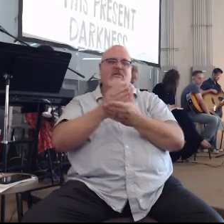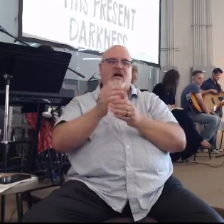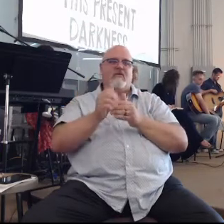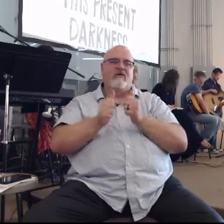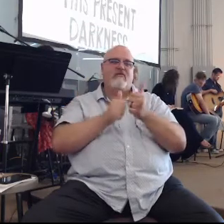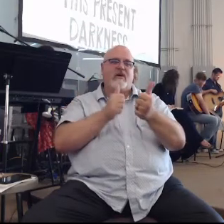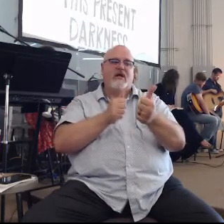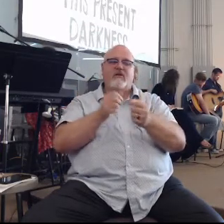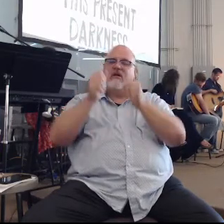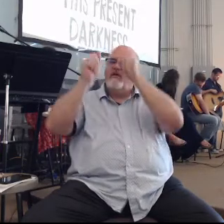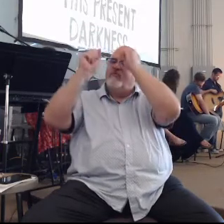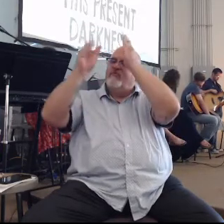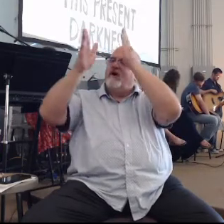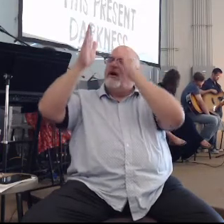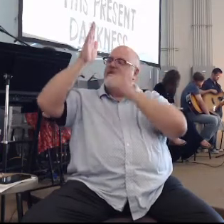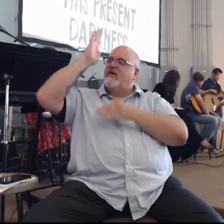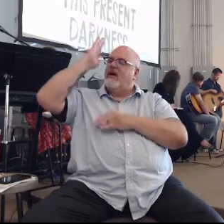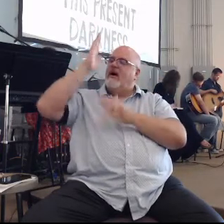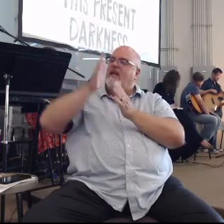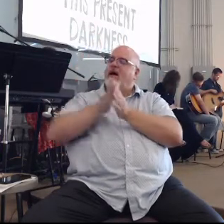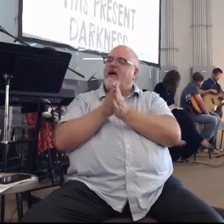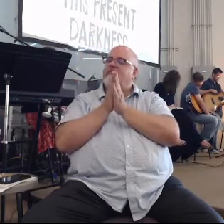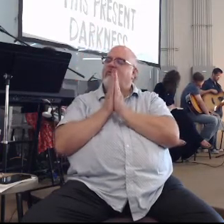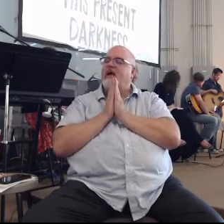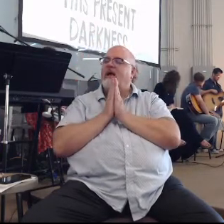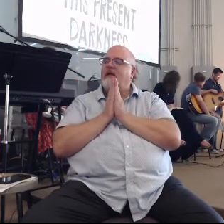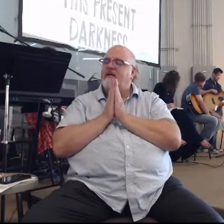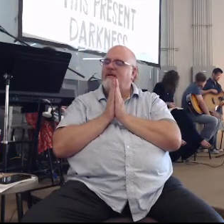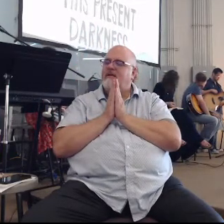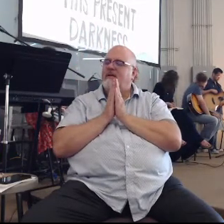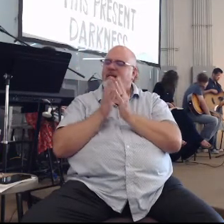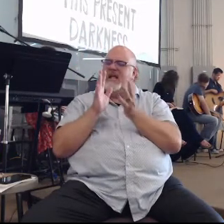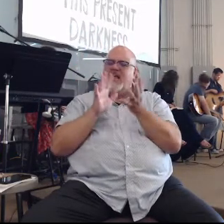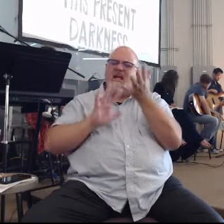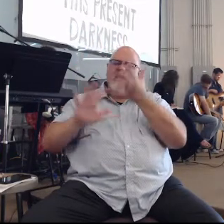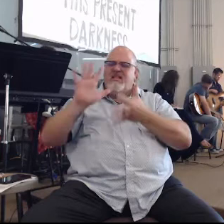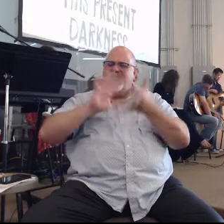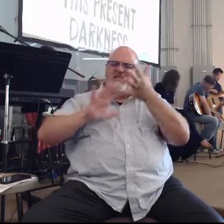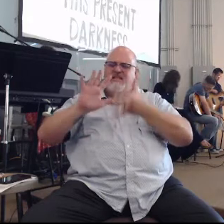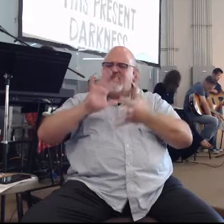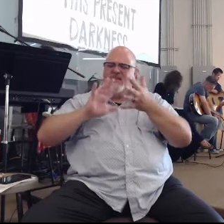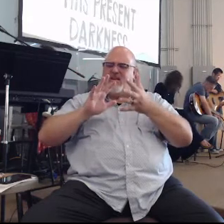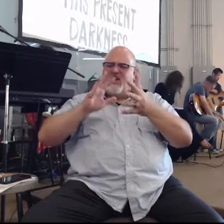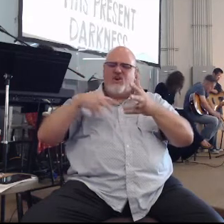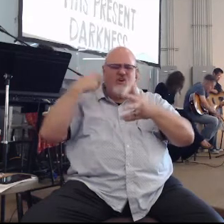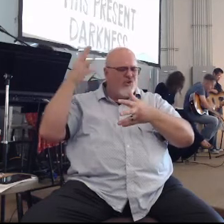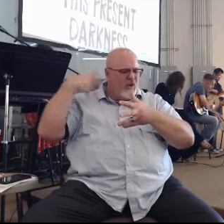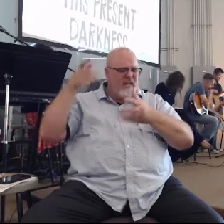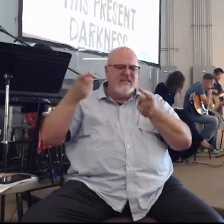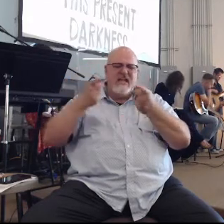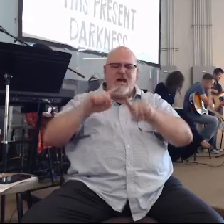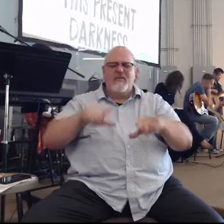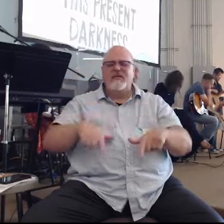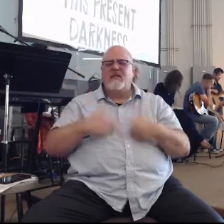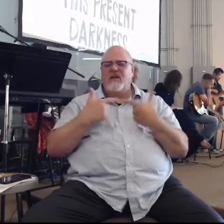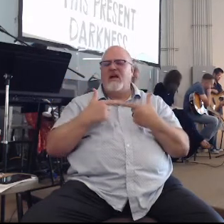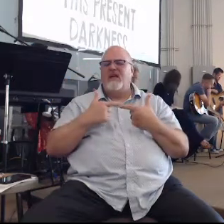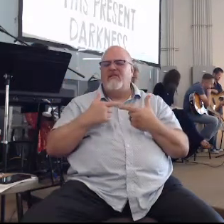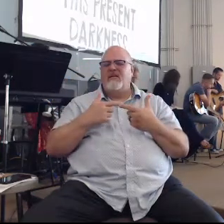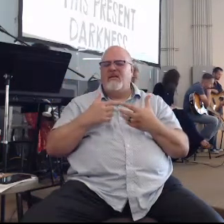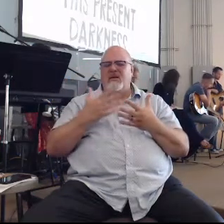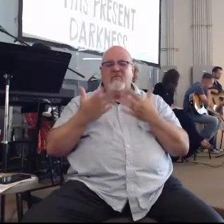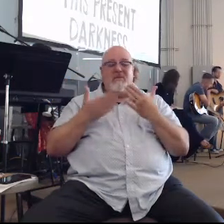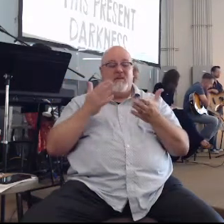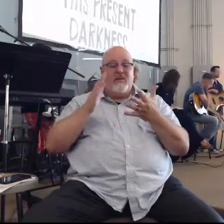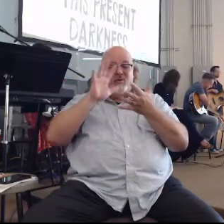Father God, I just pray that as the turmoil happens in this life and we are confused